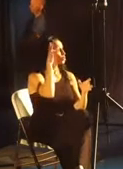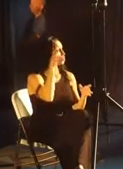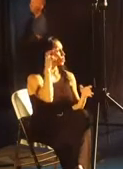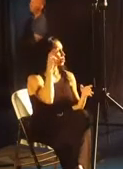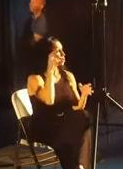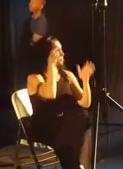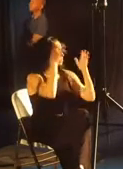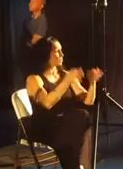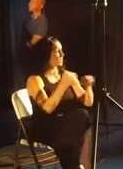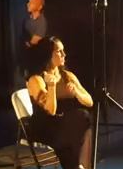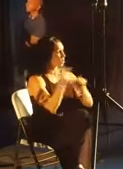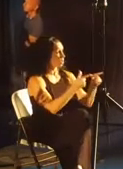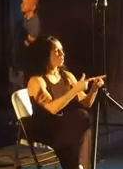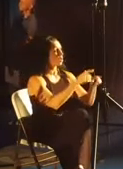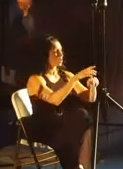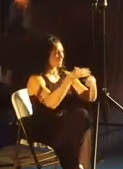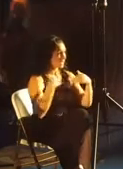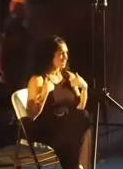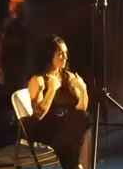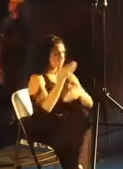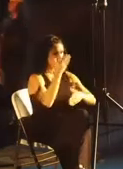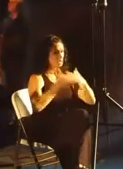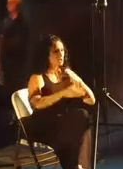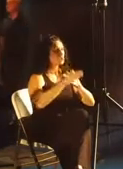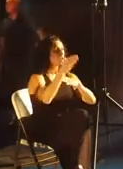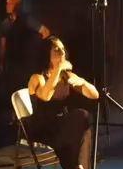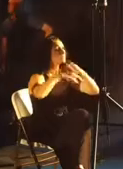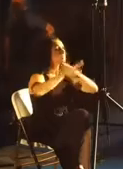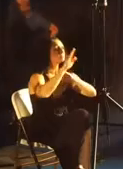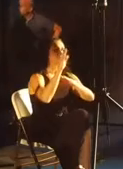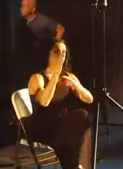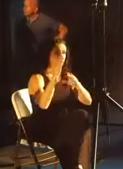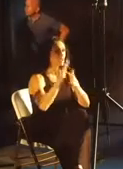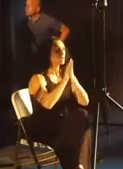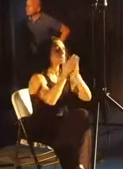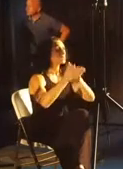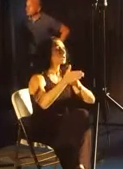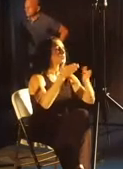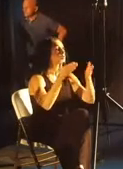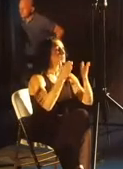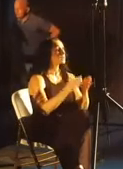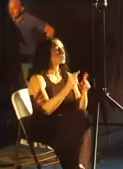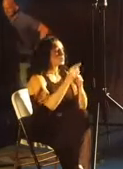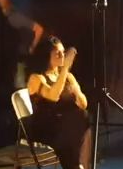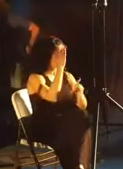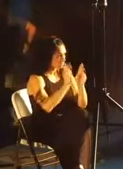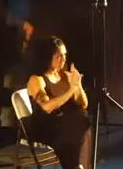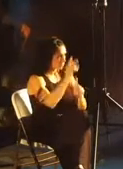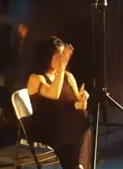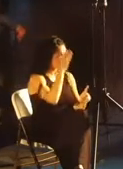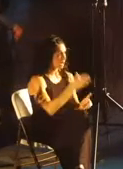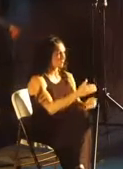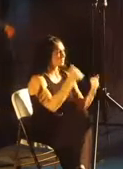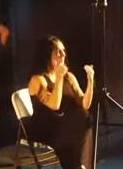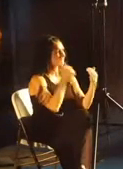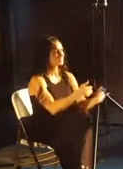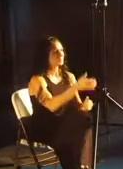to every creature under heaven and of which I, Paul, have become a servant. This is the word of God for the people of God.